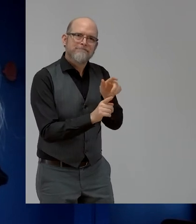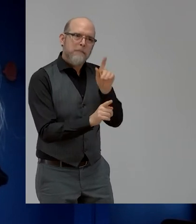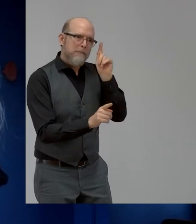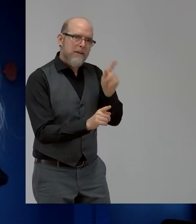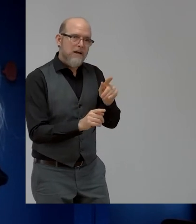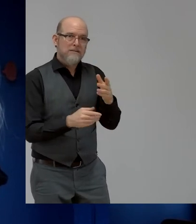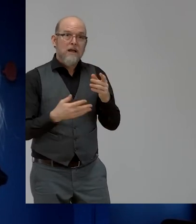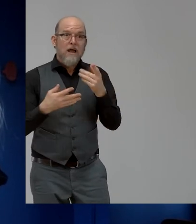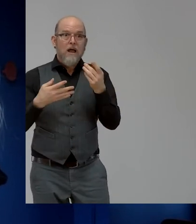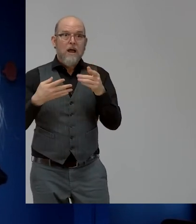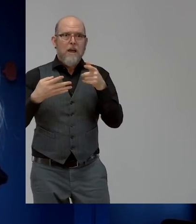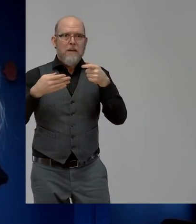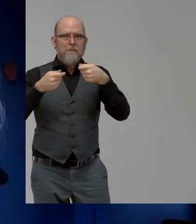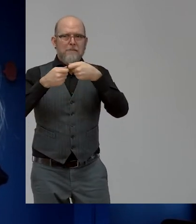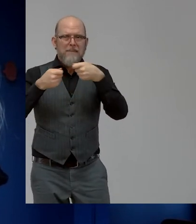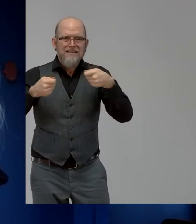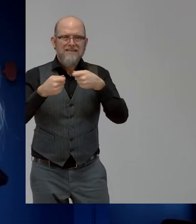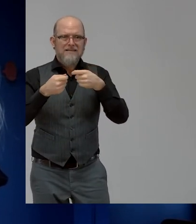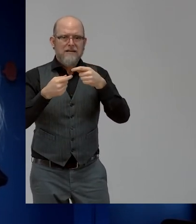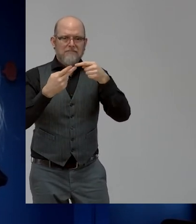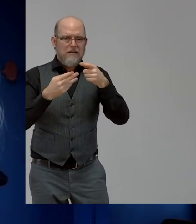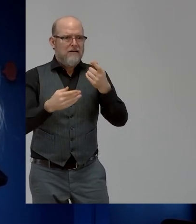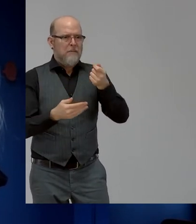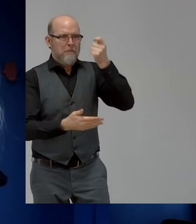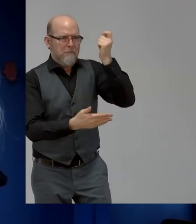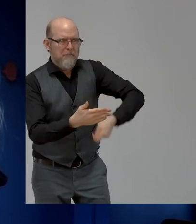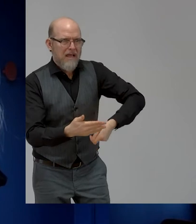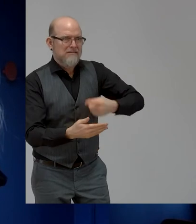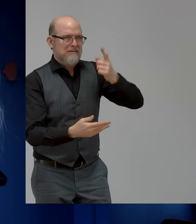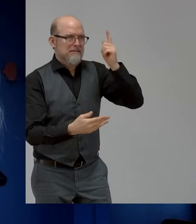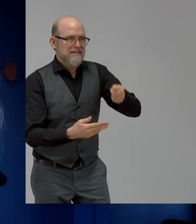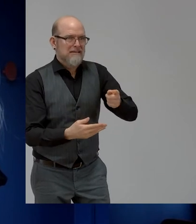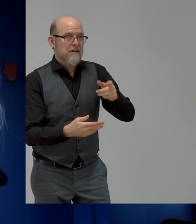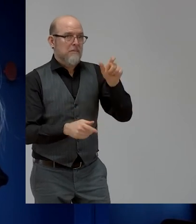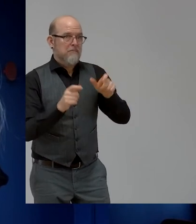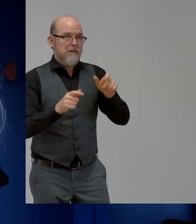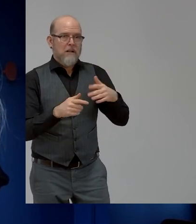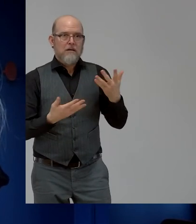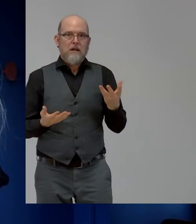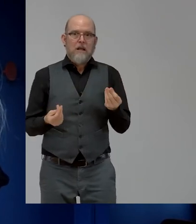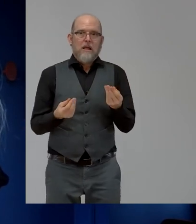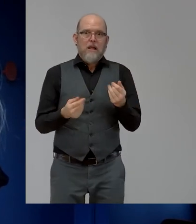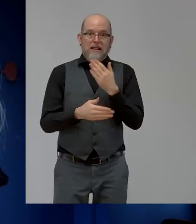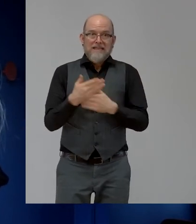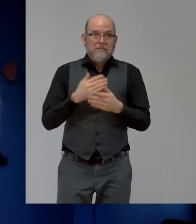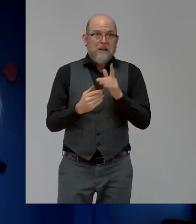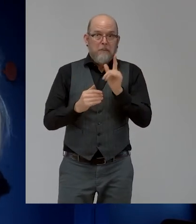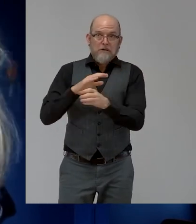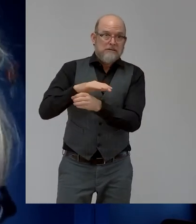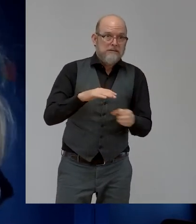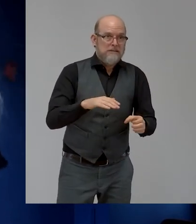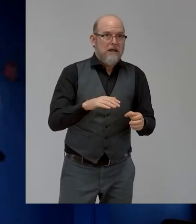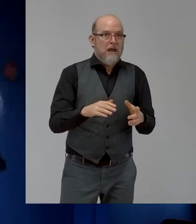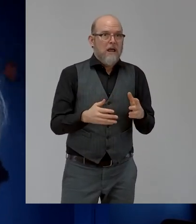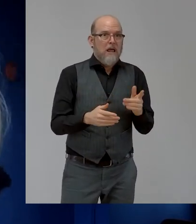compliance, that companies decide to put people with disabilities on their payroll, but ask them to stay at home. And we've seen that in a number of countries